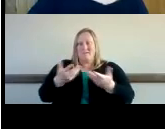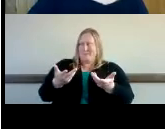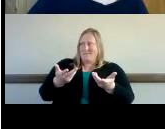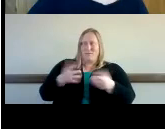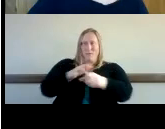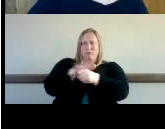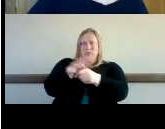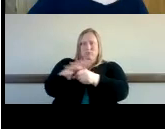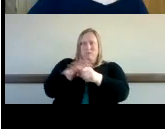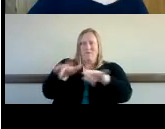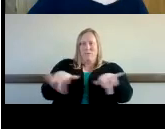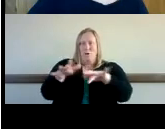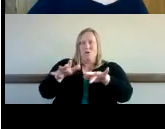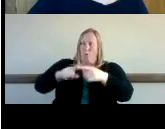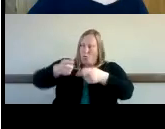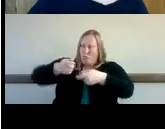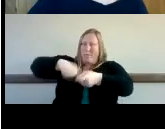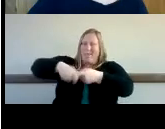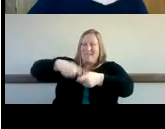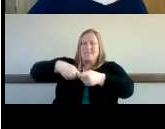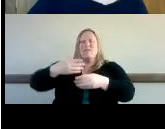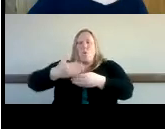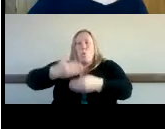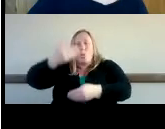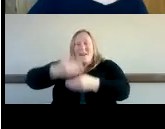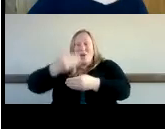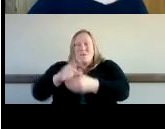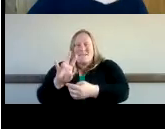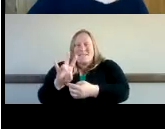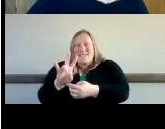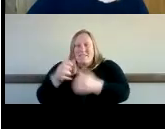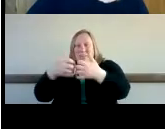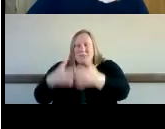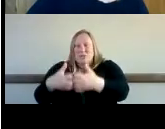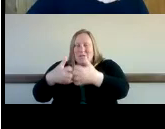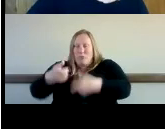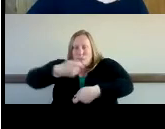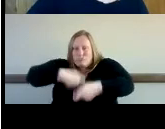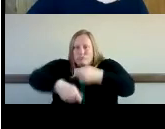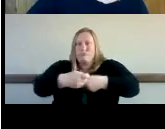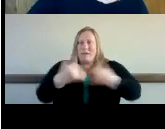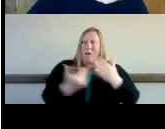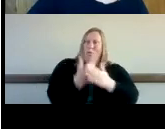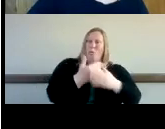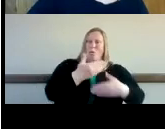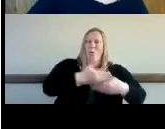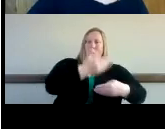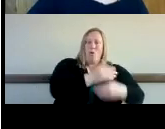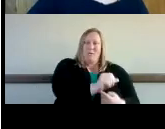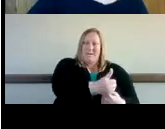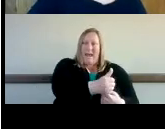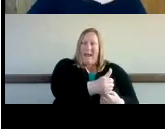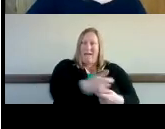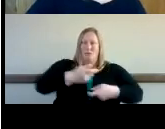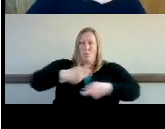are replacing the windows 7 machines with windows 10 um we've replaced a lot of them already uh